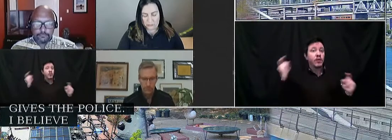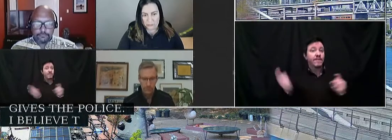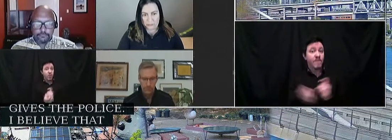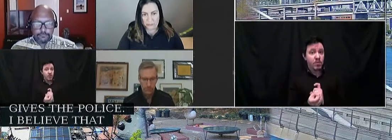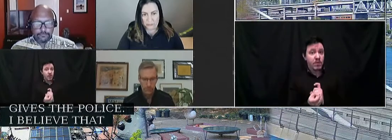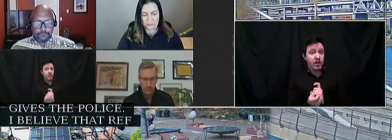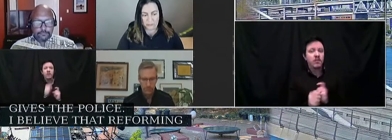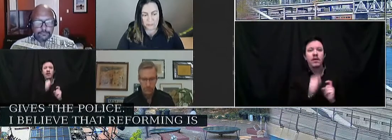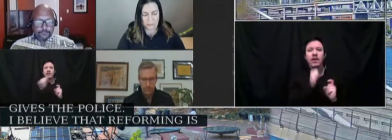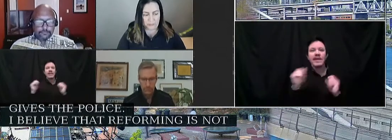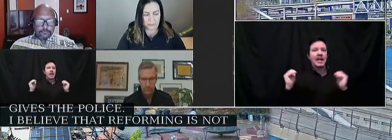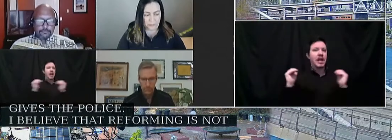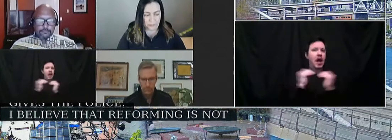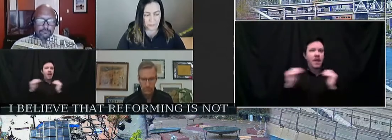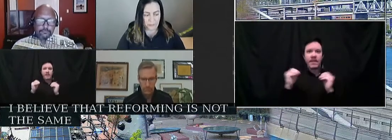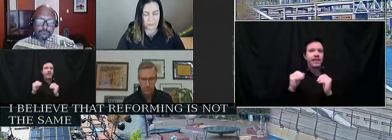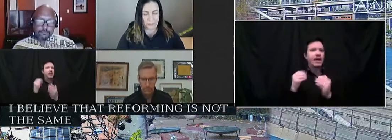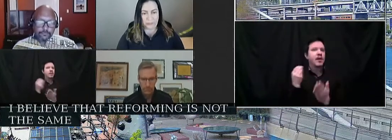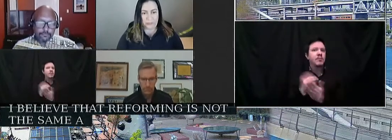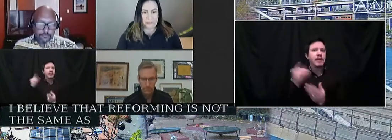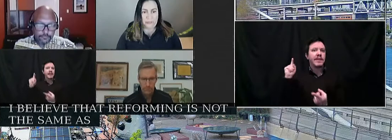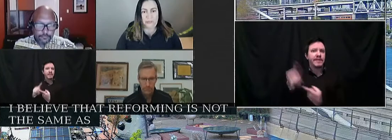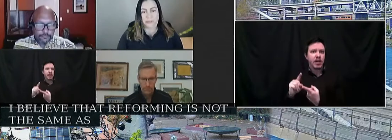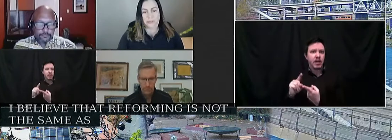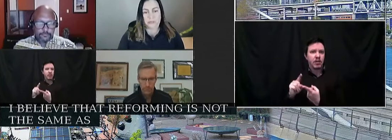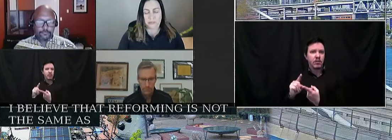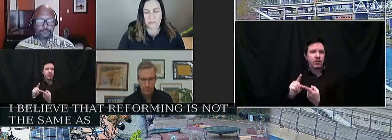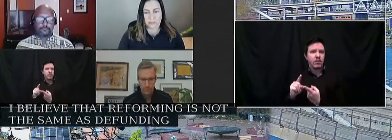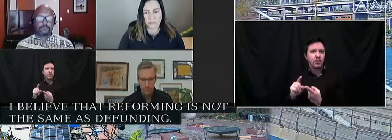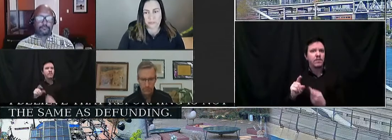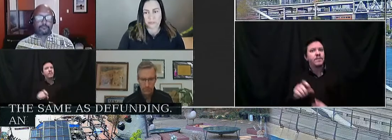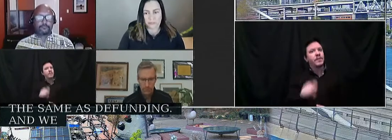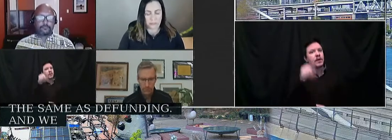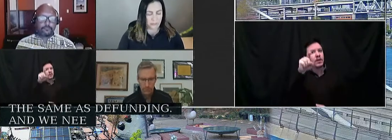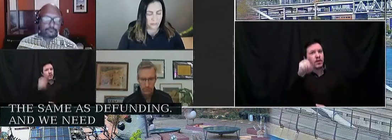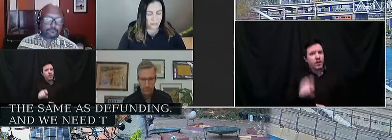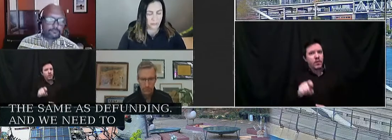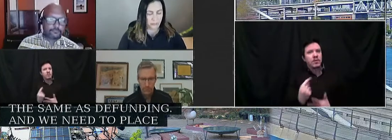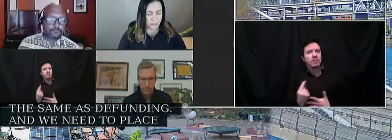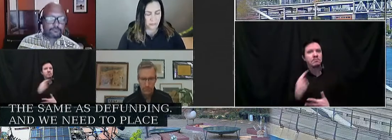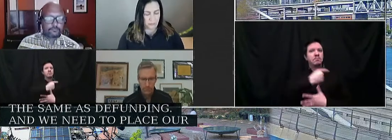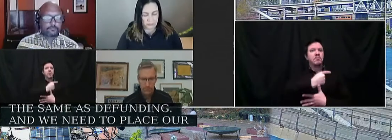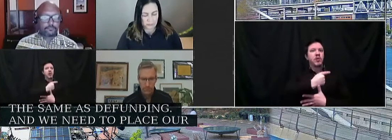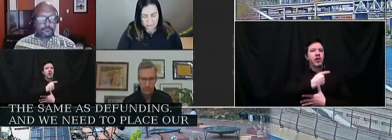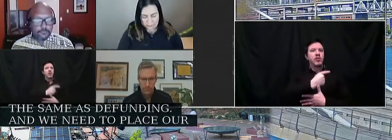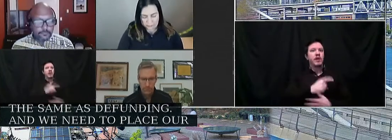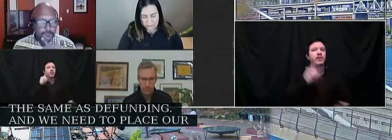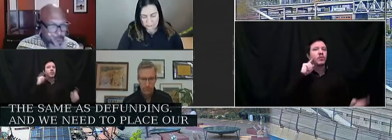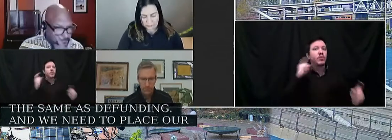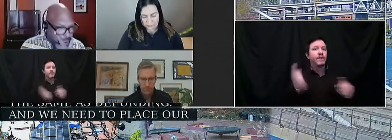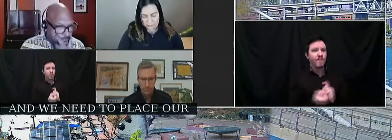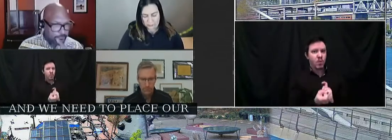not the same as defunding. And we need to place our emphasis on reform.